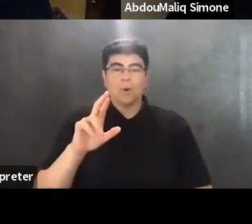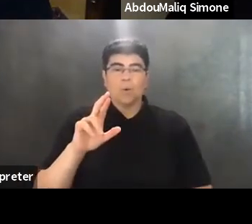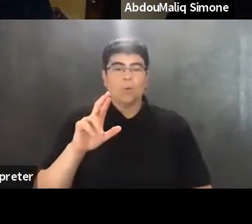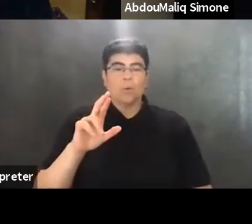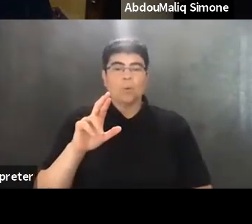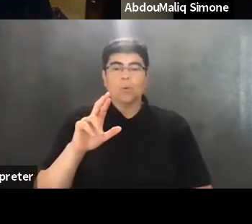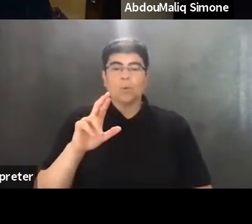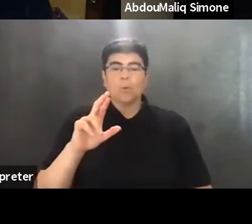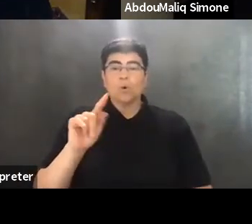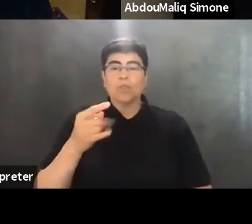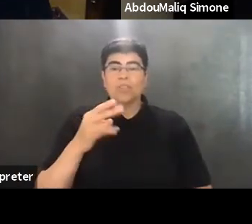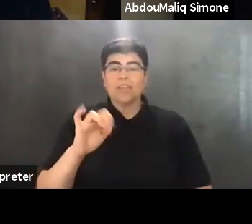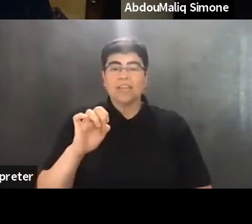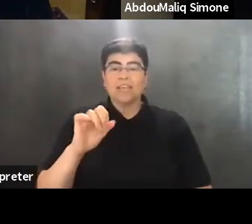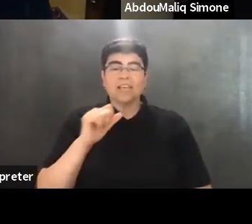Ruthie, would you?